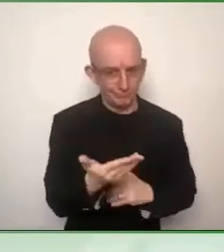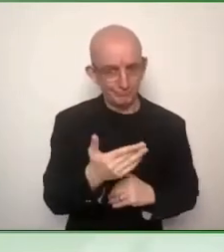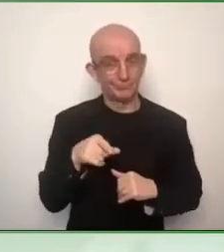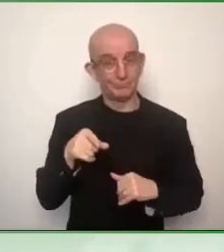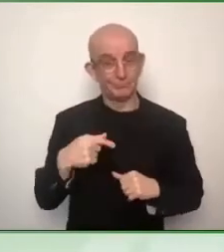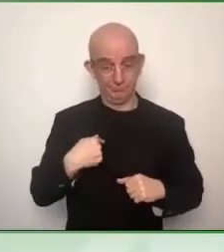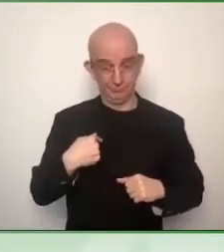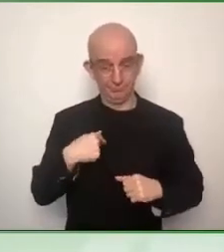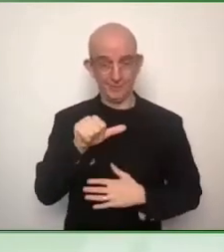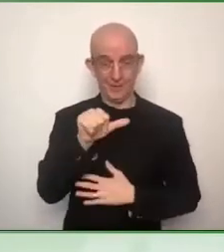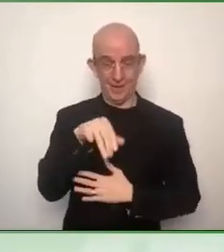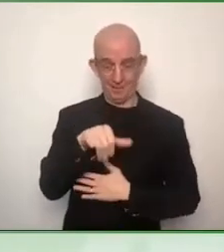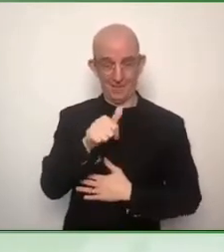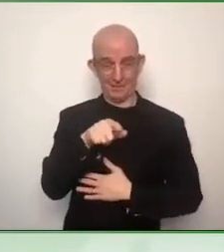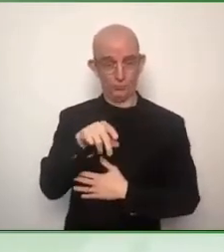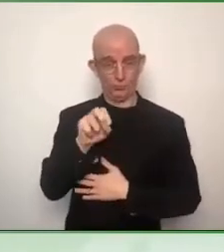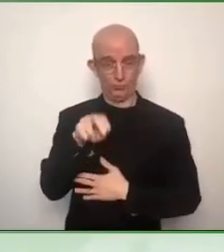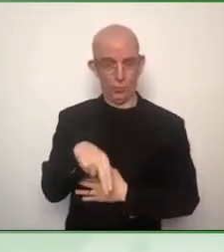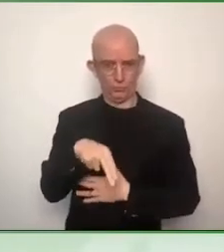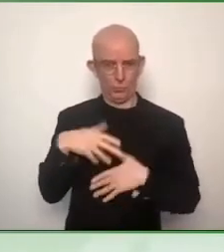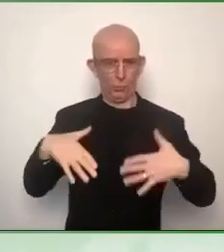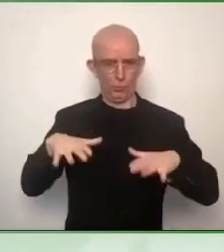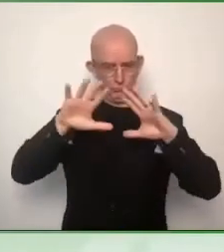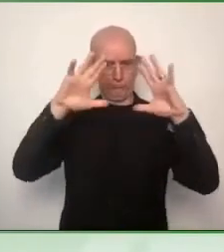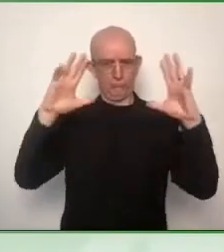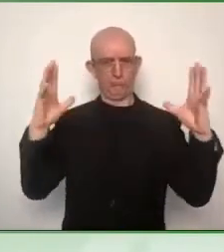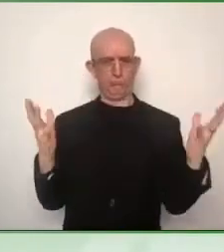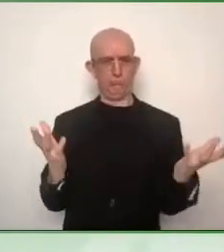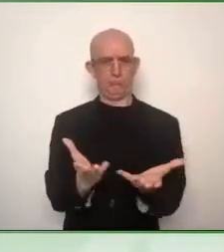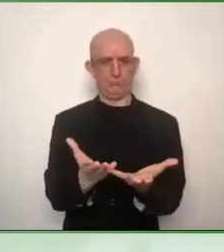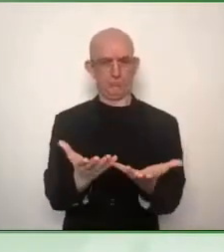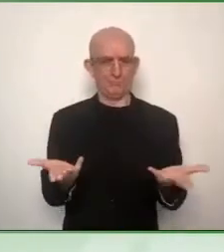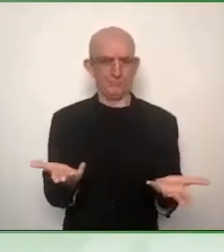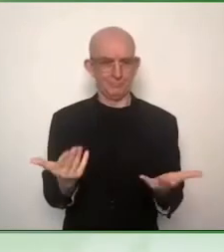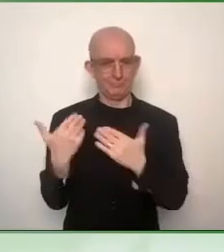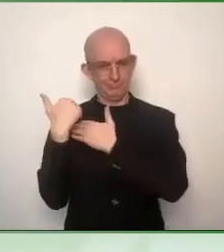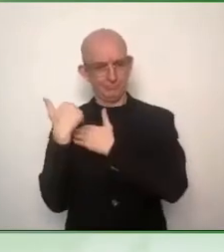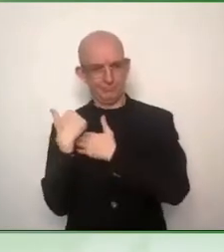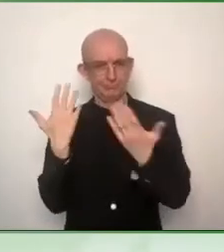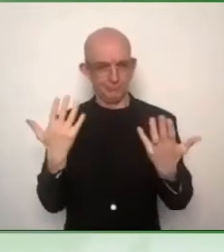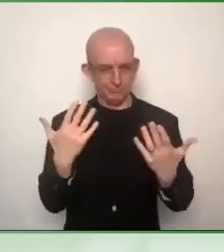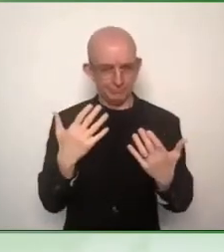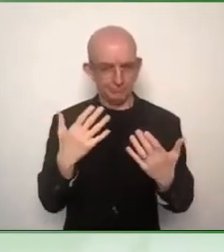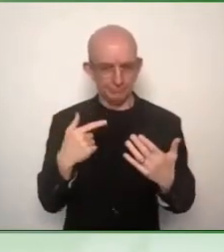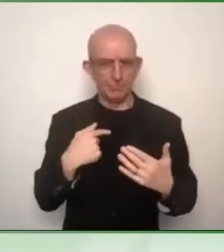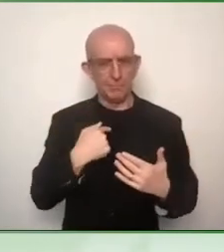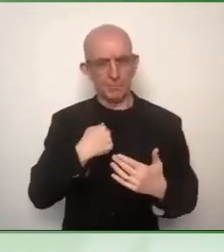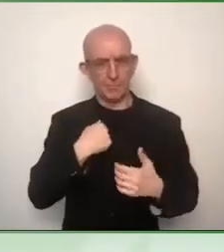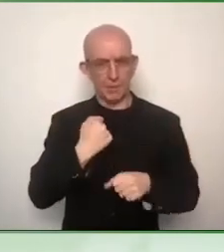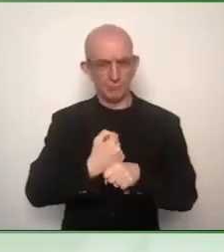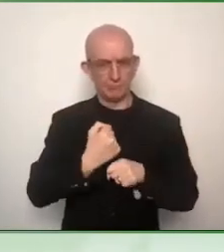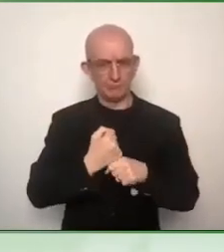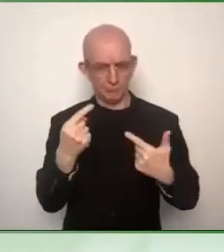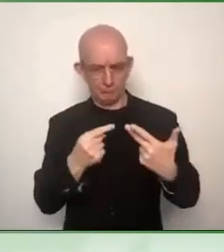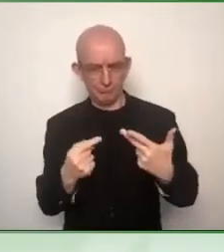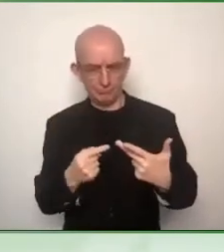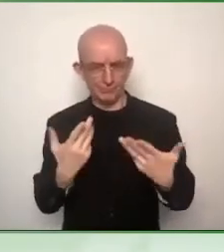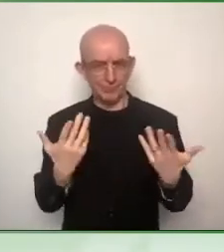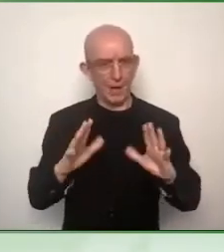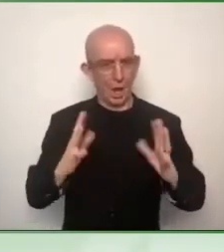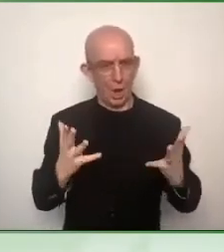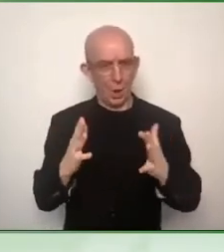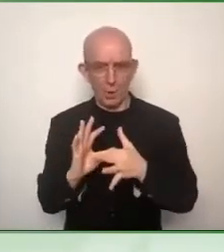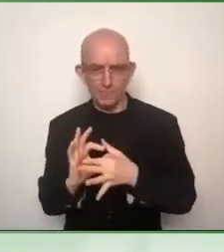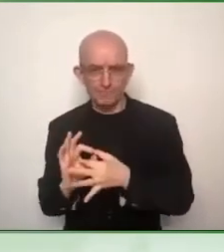that has happened in developing the European standard. And I think even at one of the previous zero project